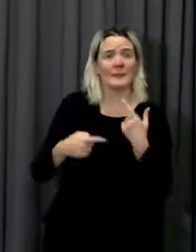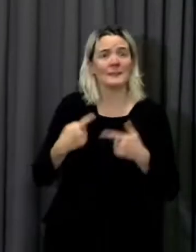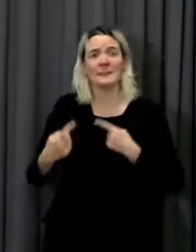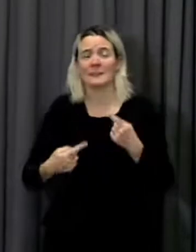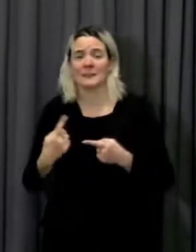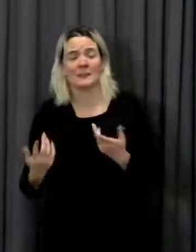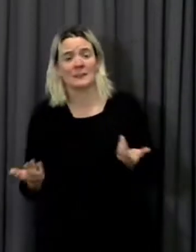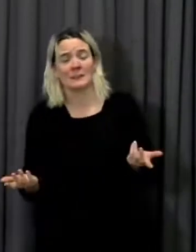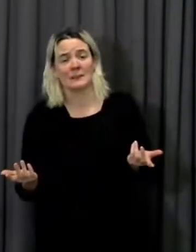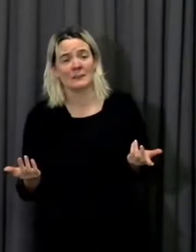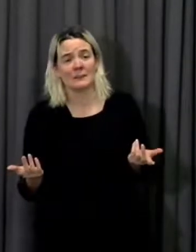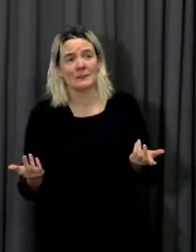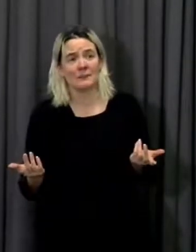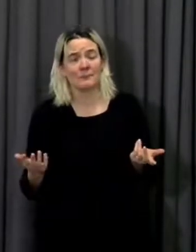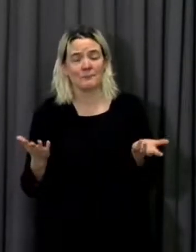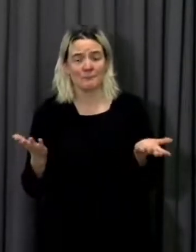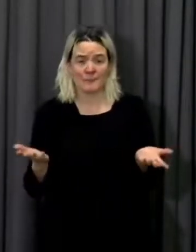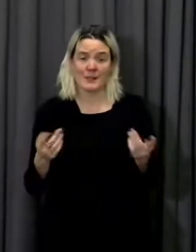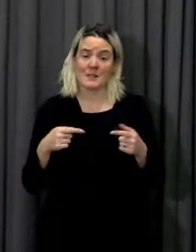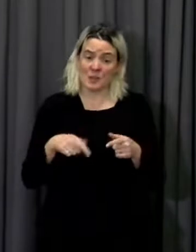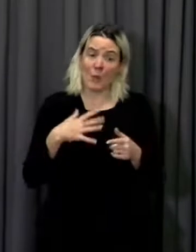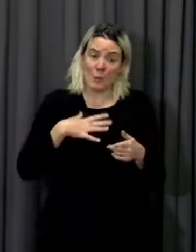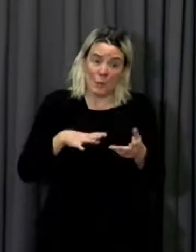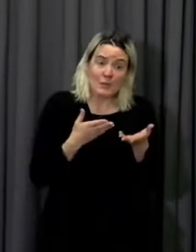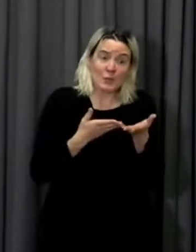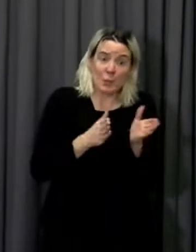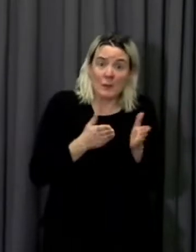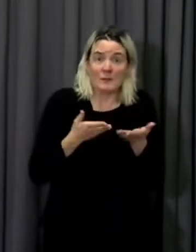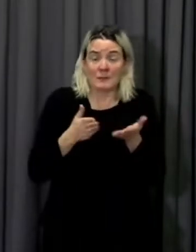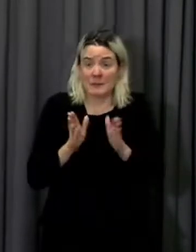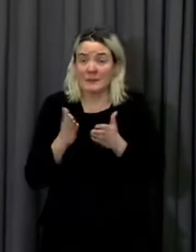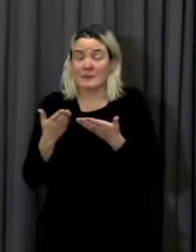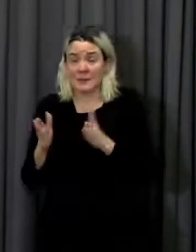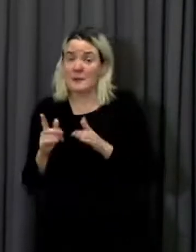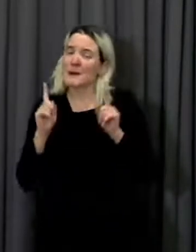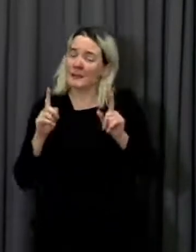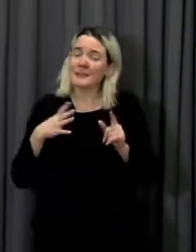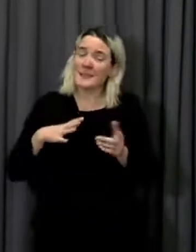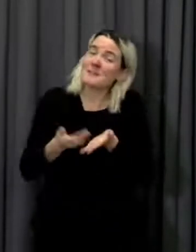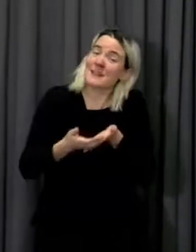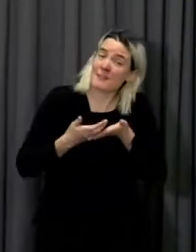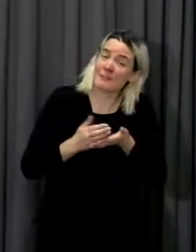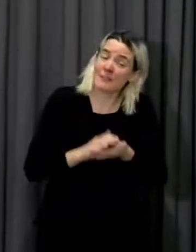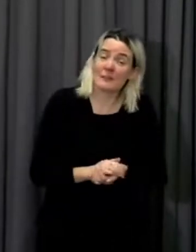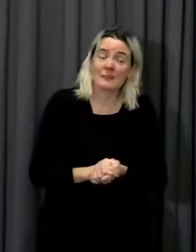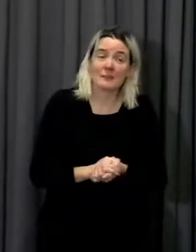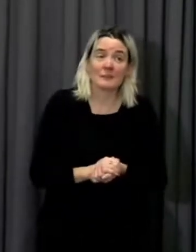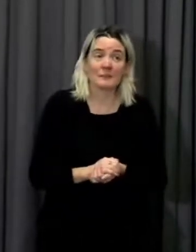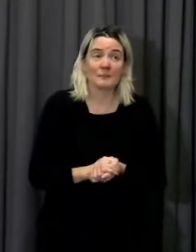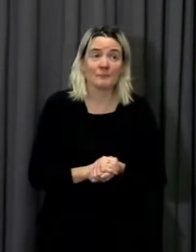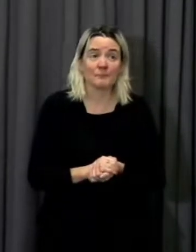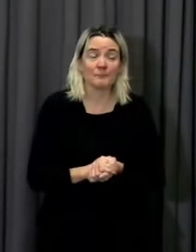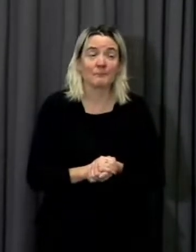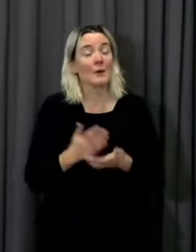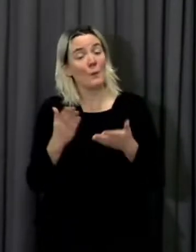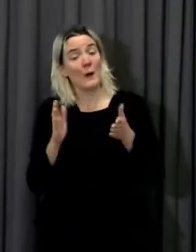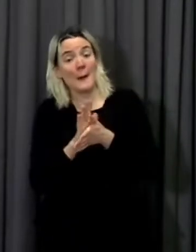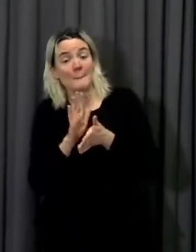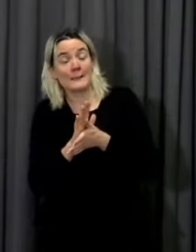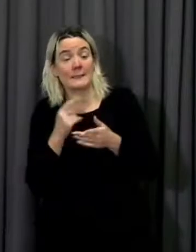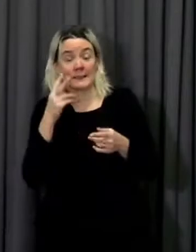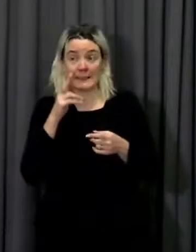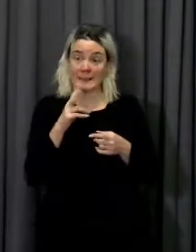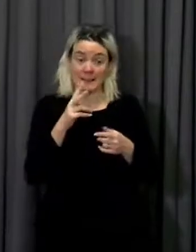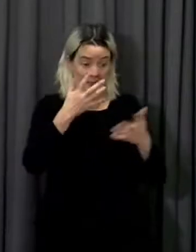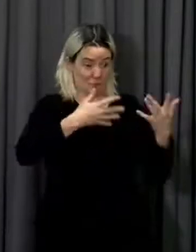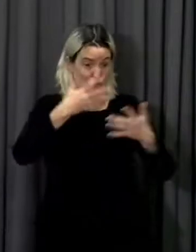reopen as soon as this is safe to do that. Of course, we're really pleased that we're seeing the rates of